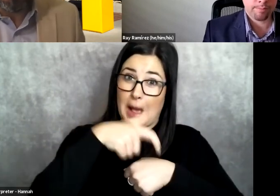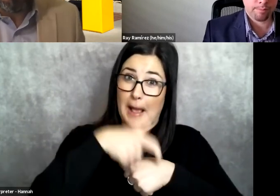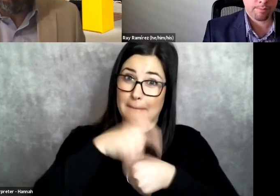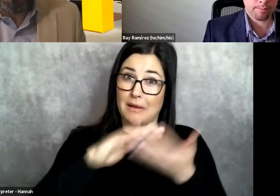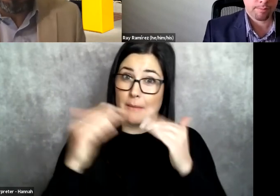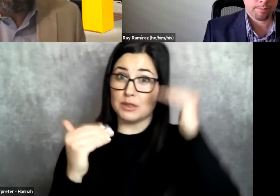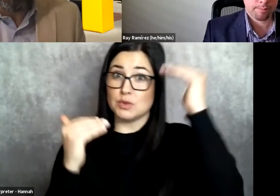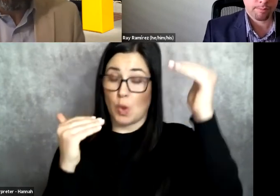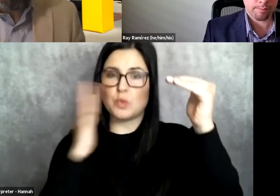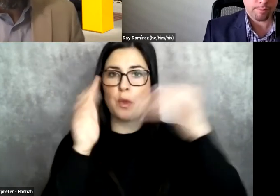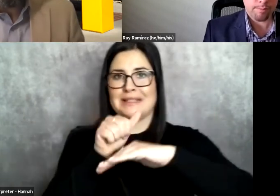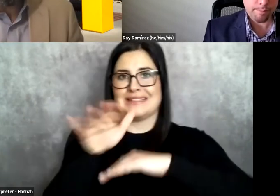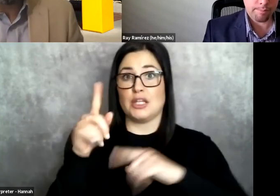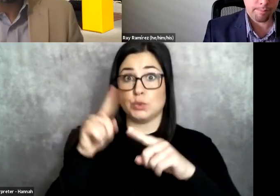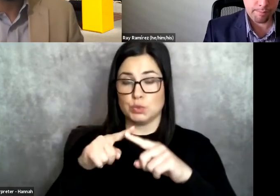to adult facilities.